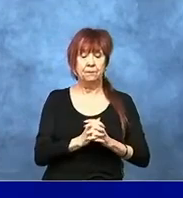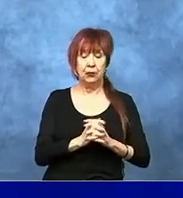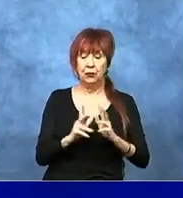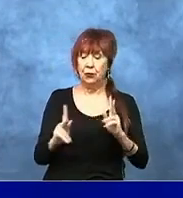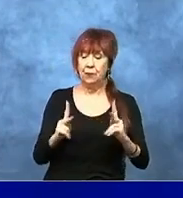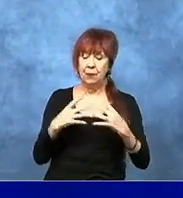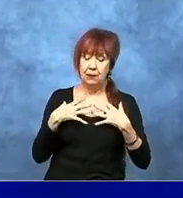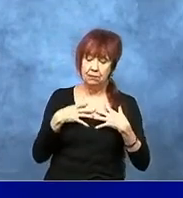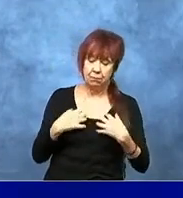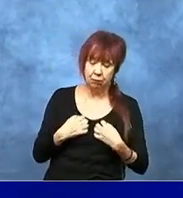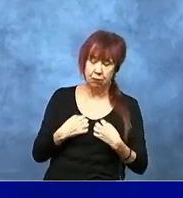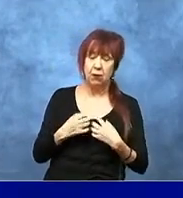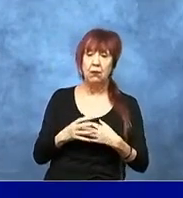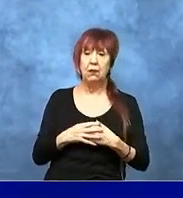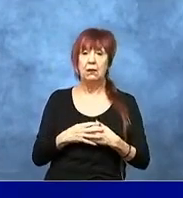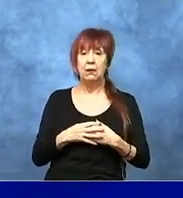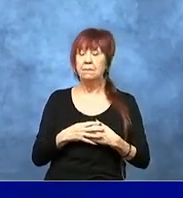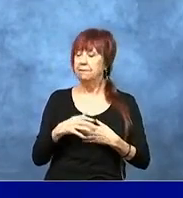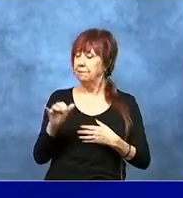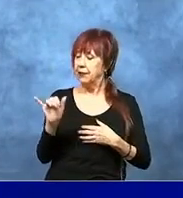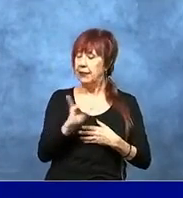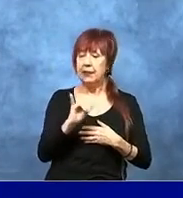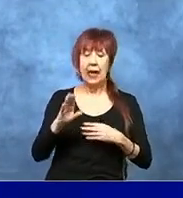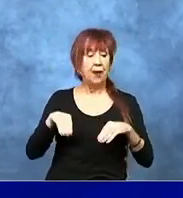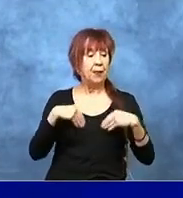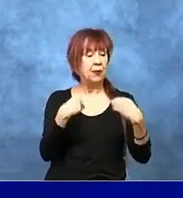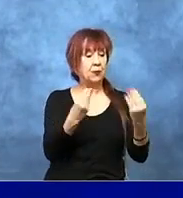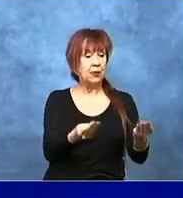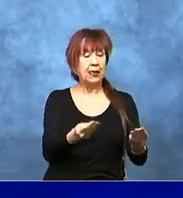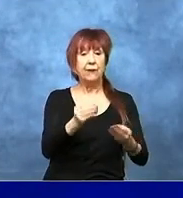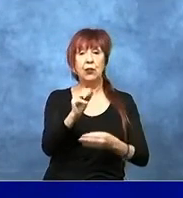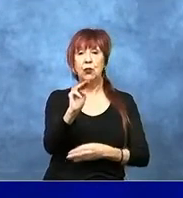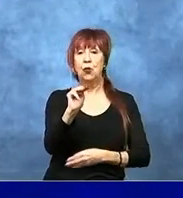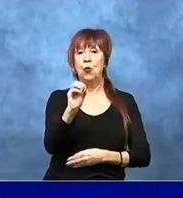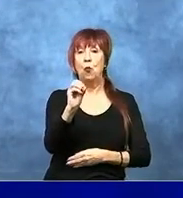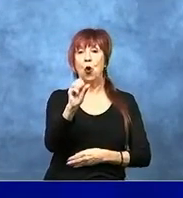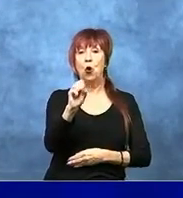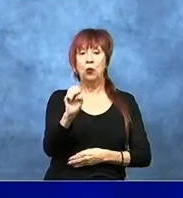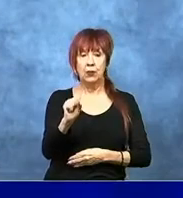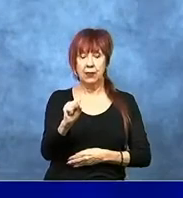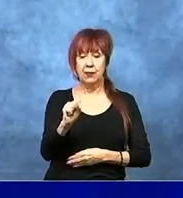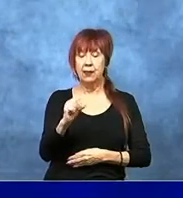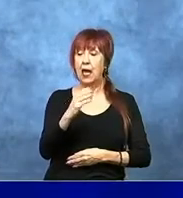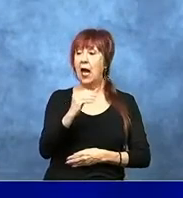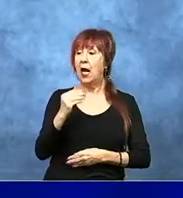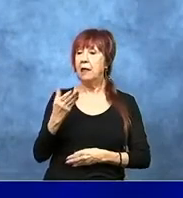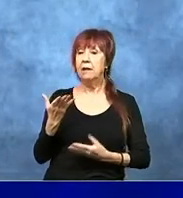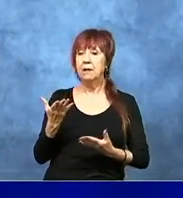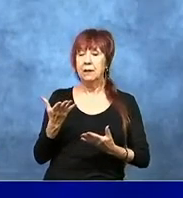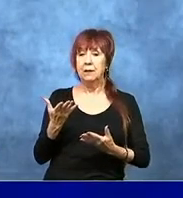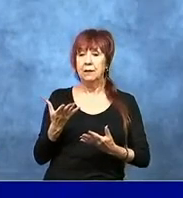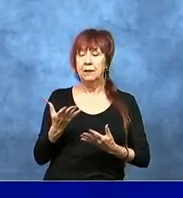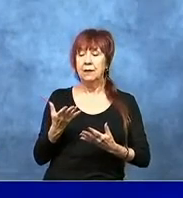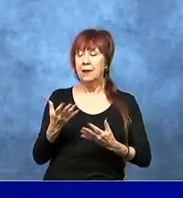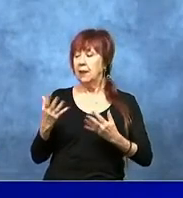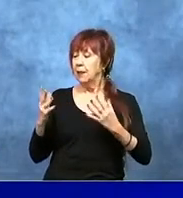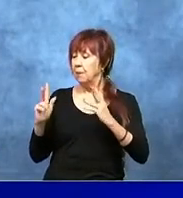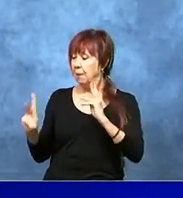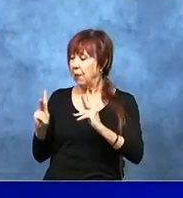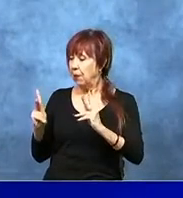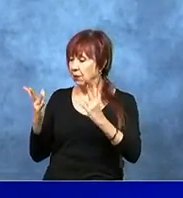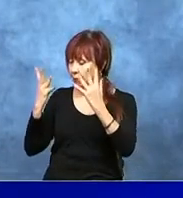just as was given to Moses and bringing people from darkness